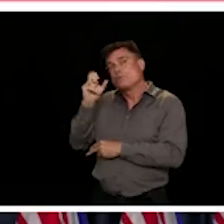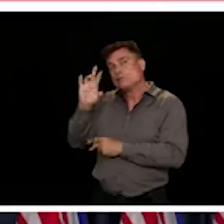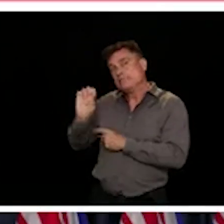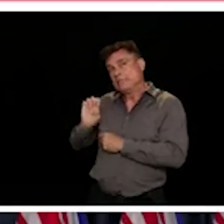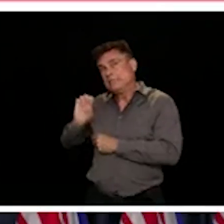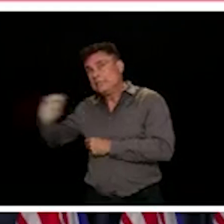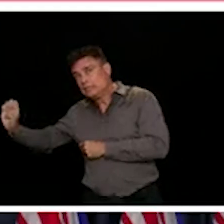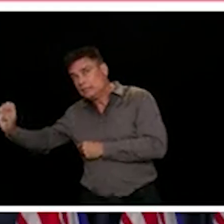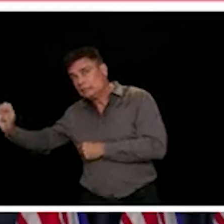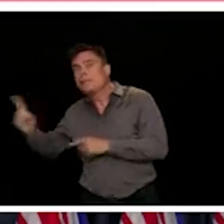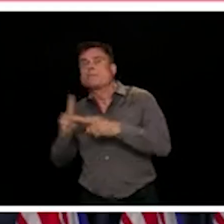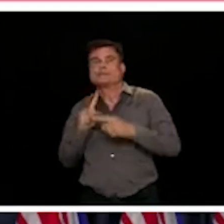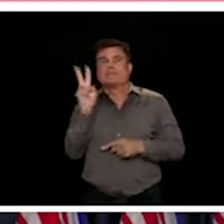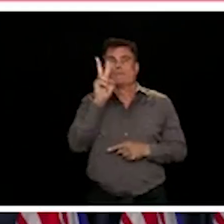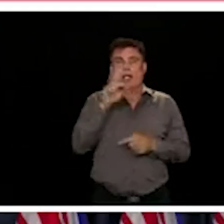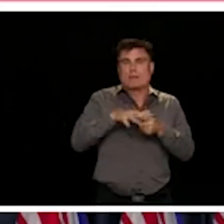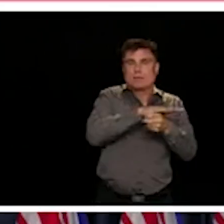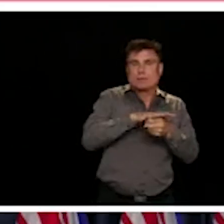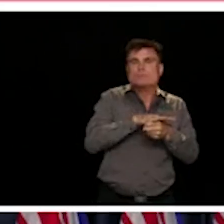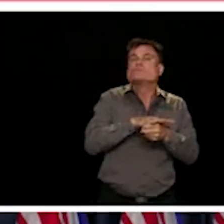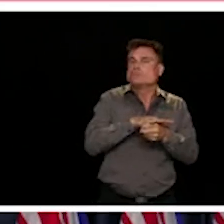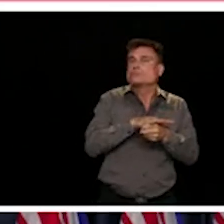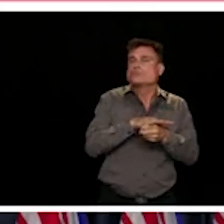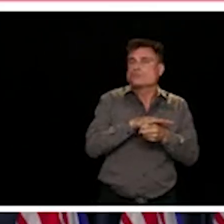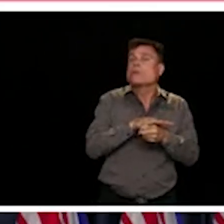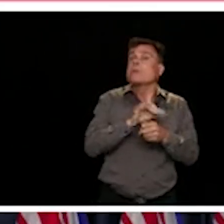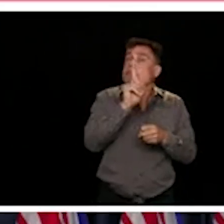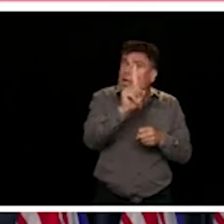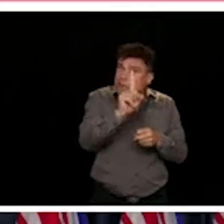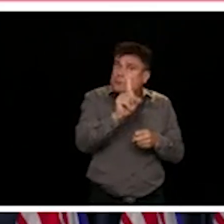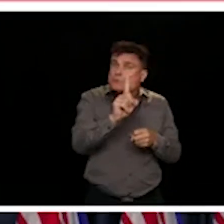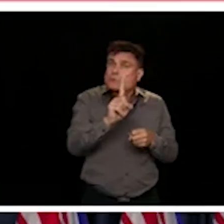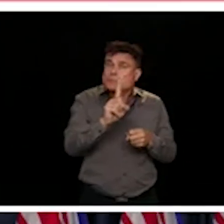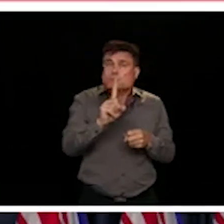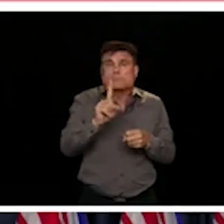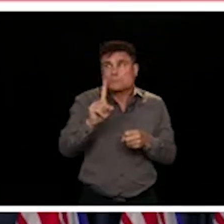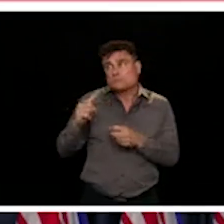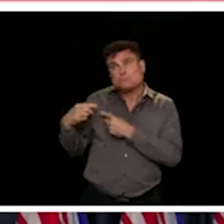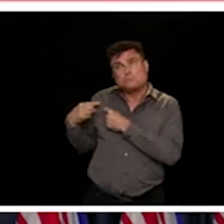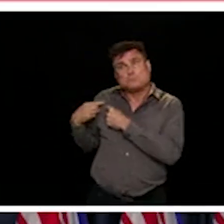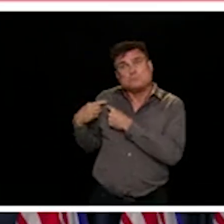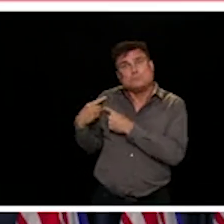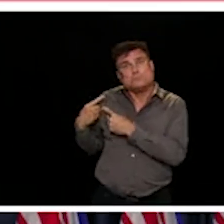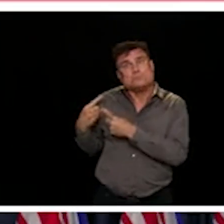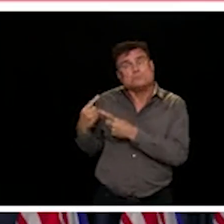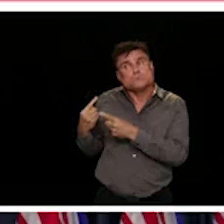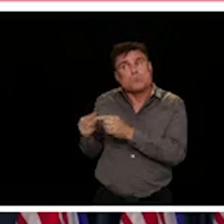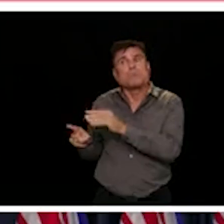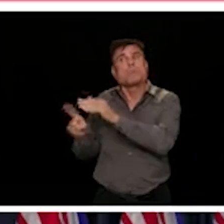smattering of cases, both in the interior, the north, and most recently on Vancouver Island.